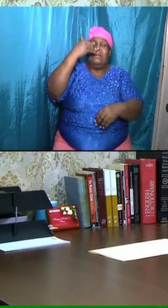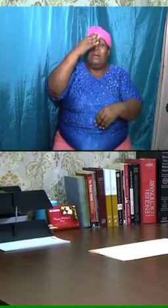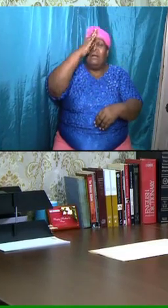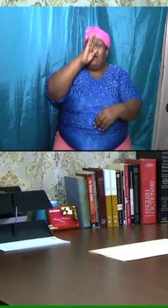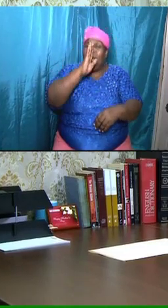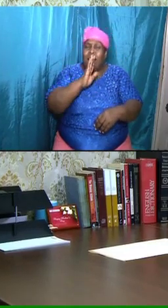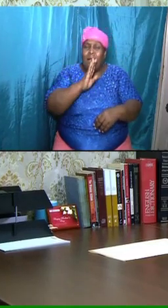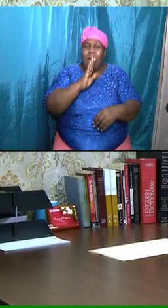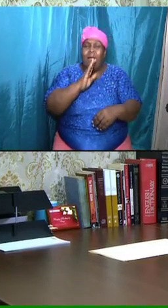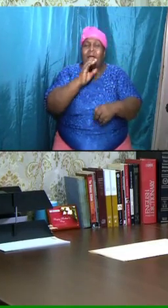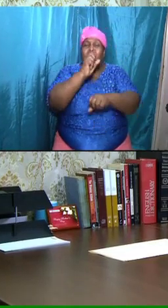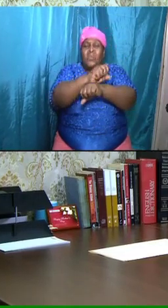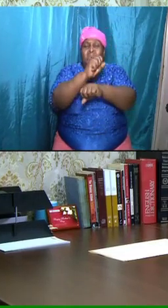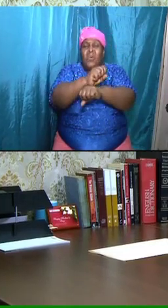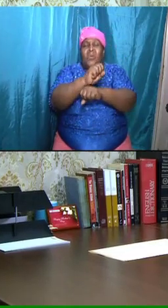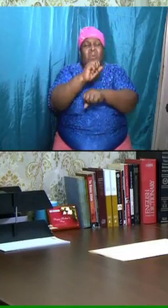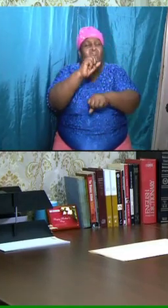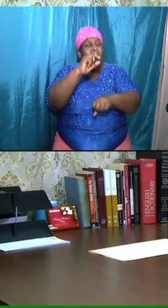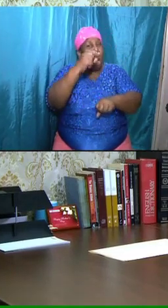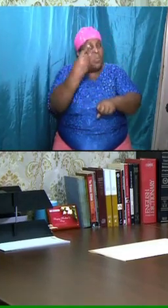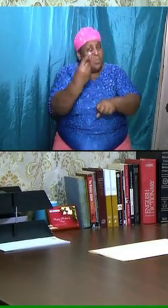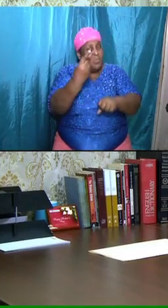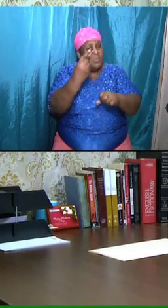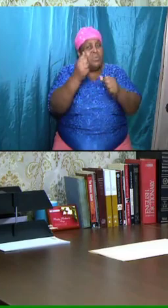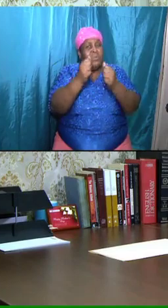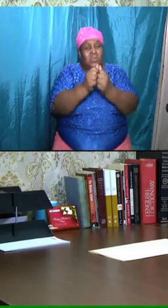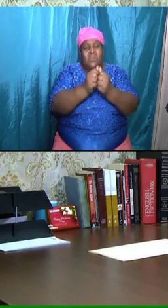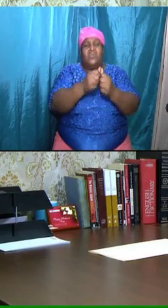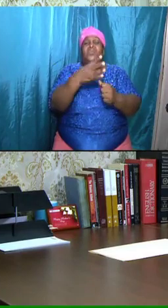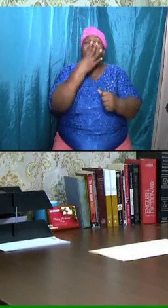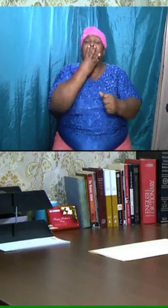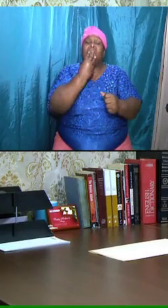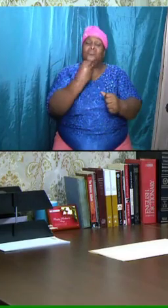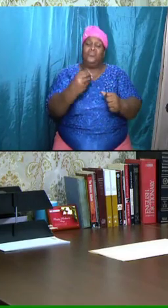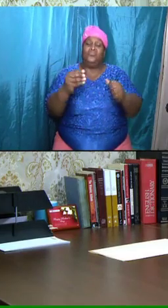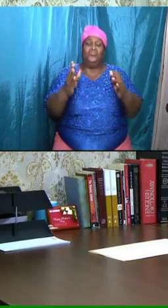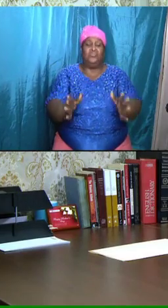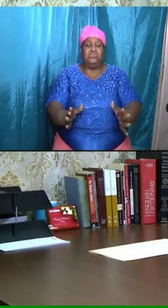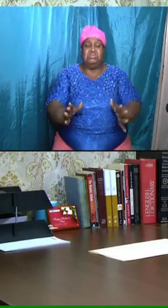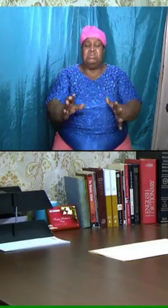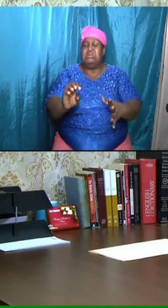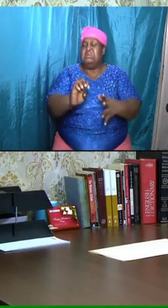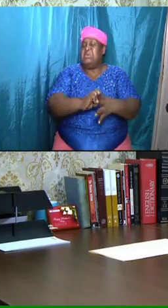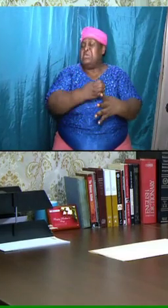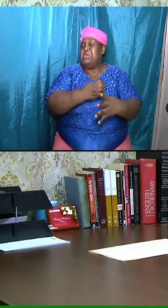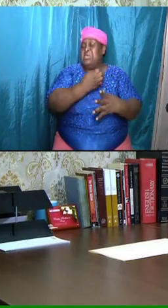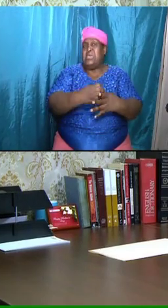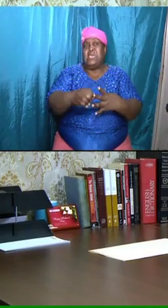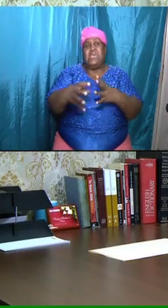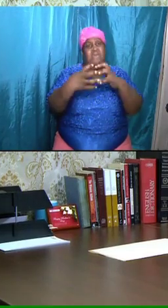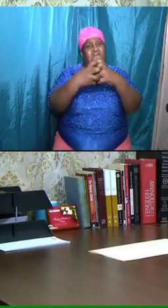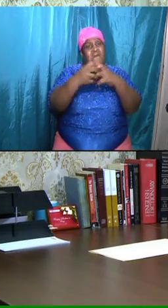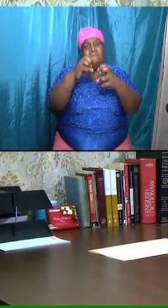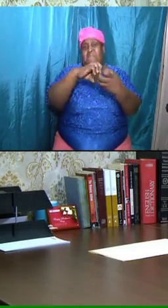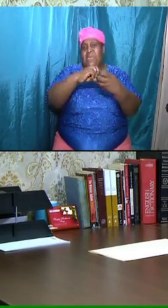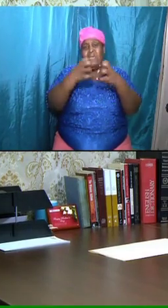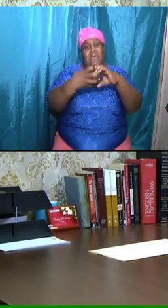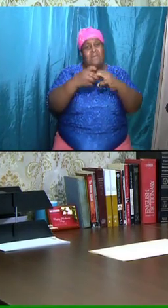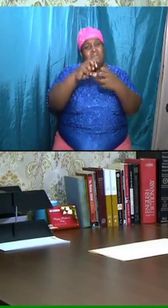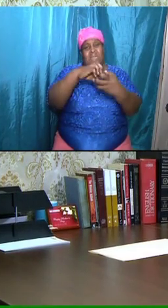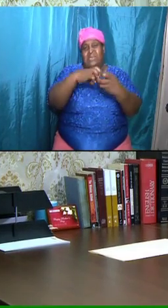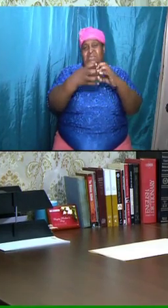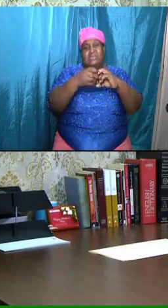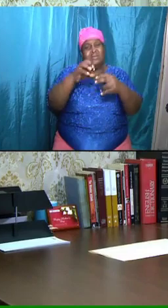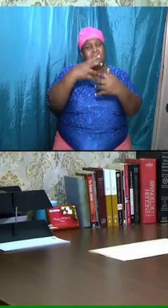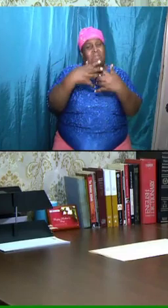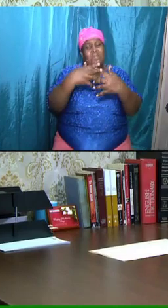with the Jews. Even if you were mixed like the Samaritans, the Samaritans and the Jews have no dealings. So